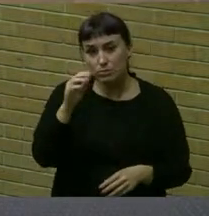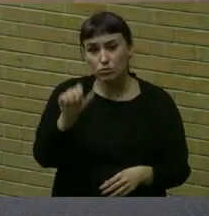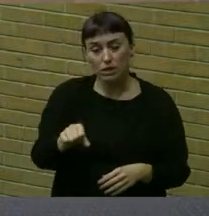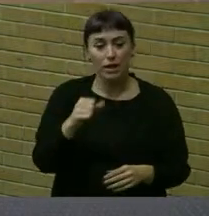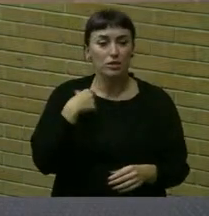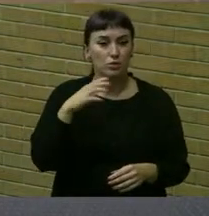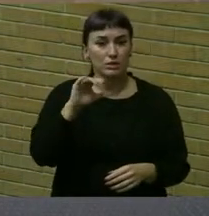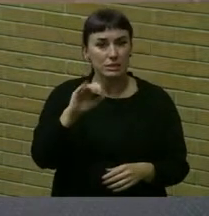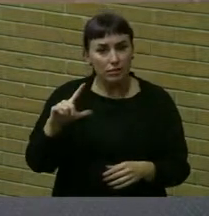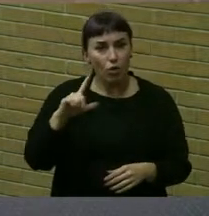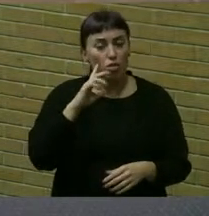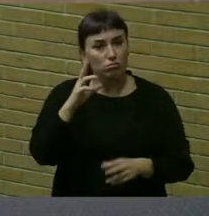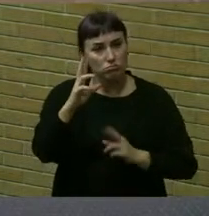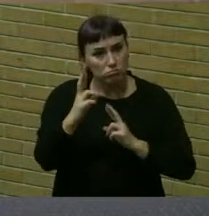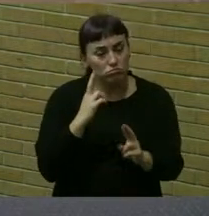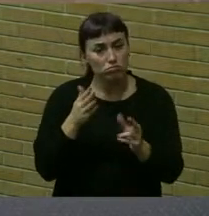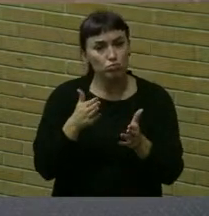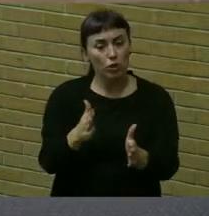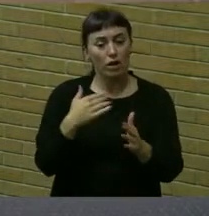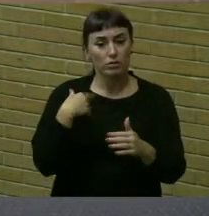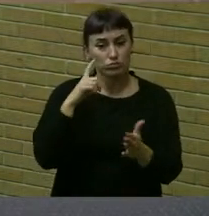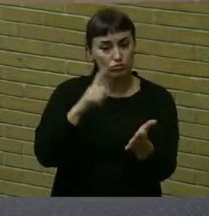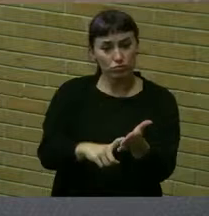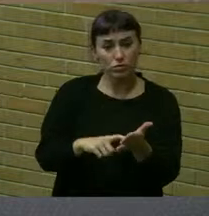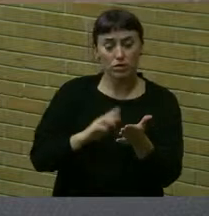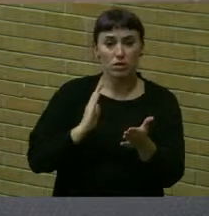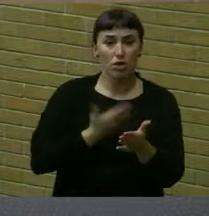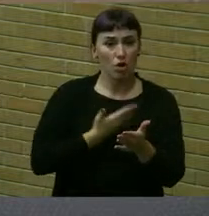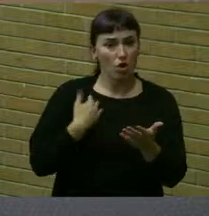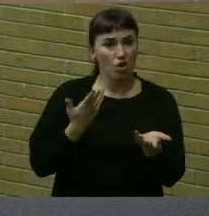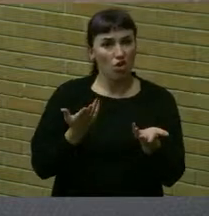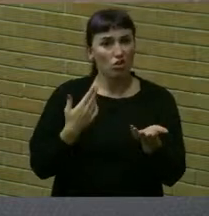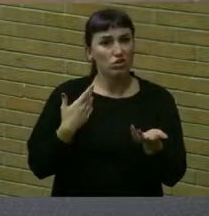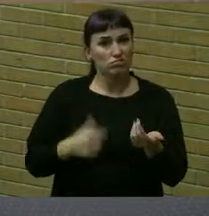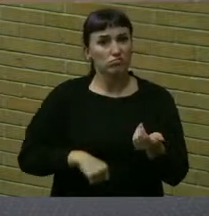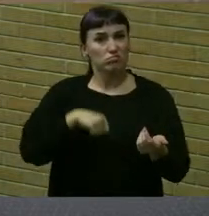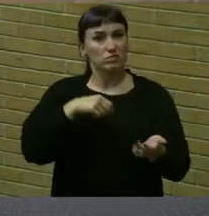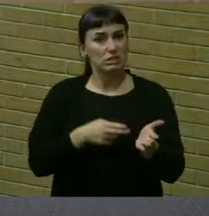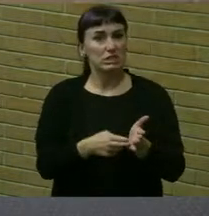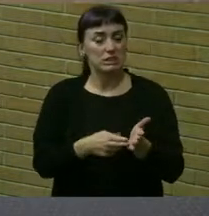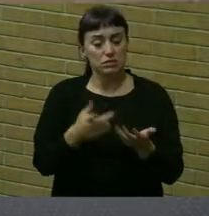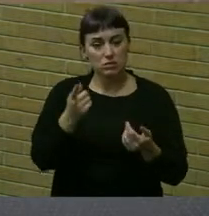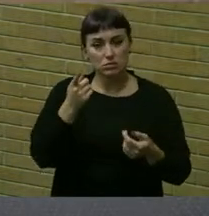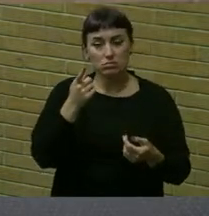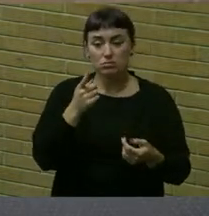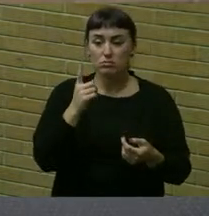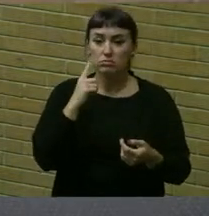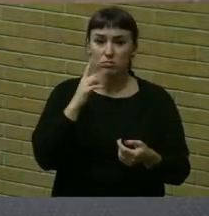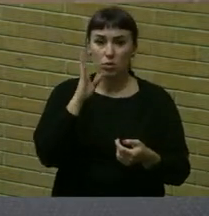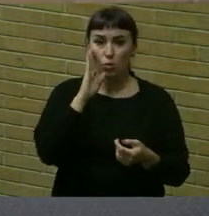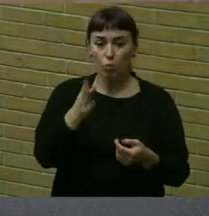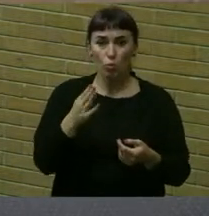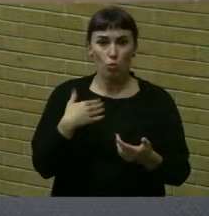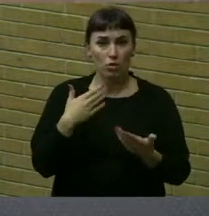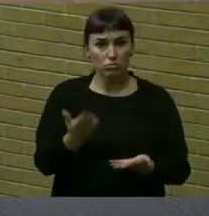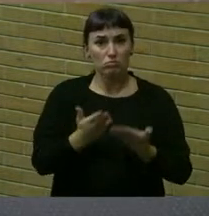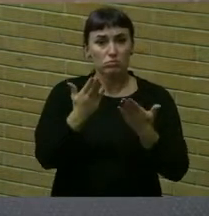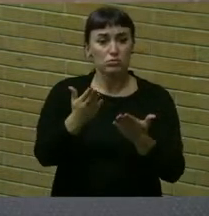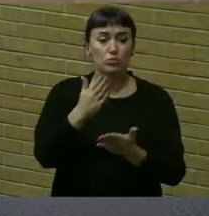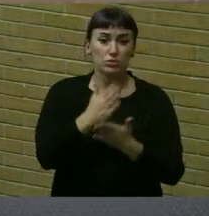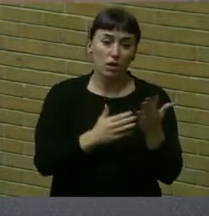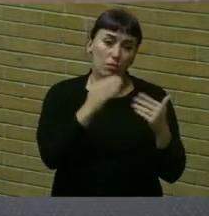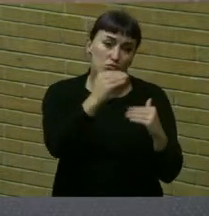respectful way in which we recognize our dignities. And I would simply suggest we can do that with some